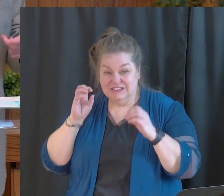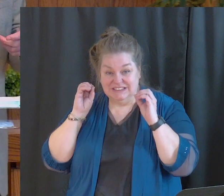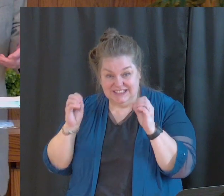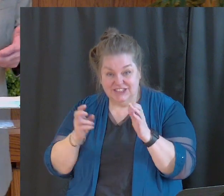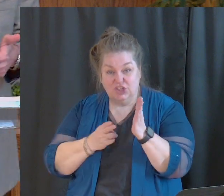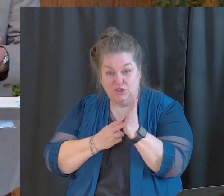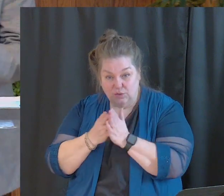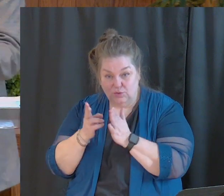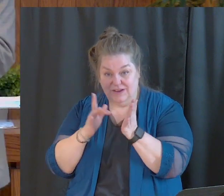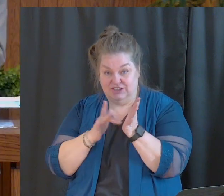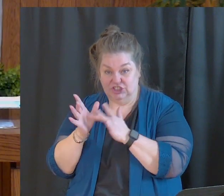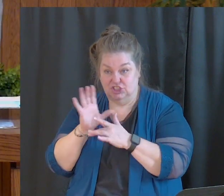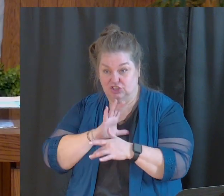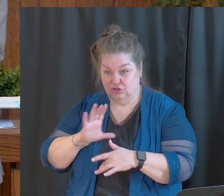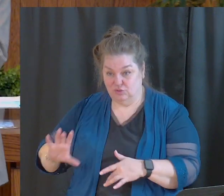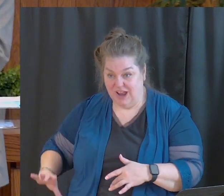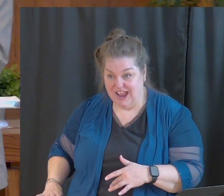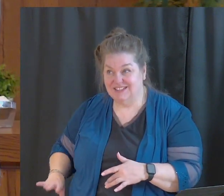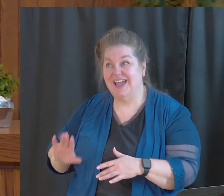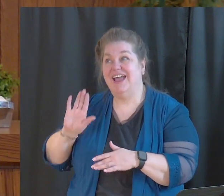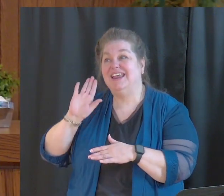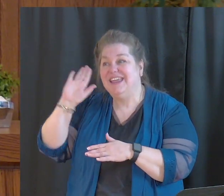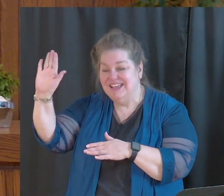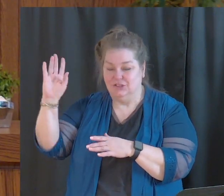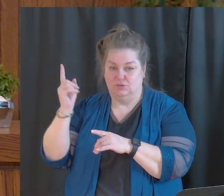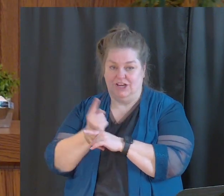of Jesus Christ and His righteousness?